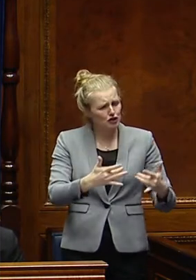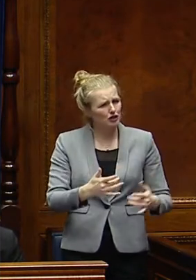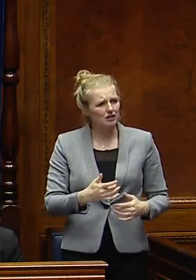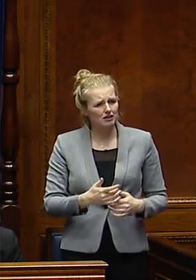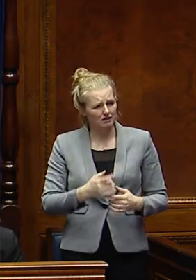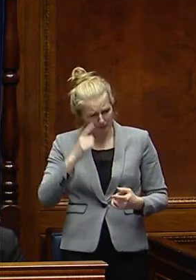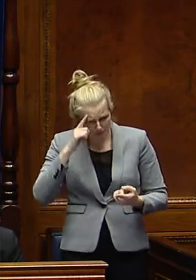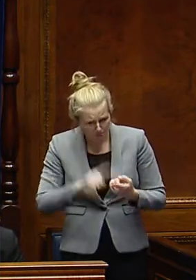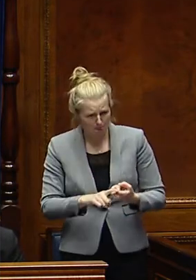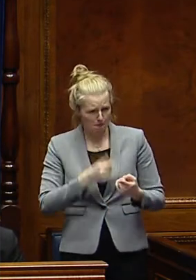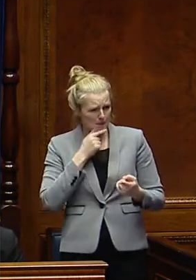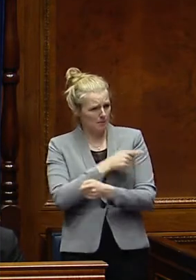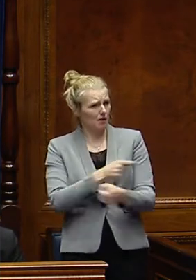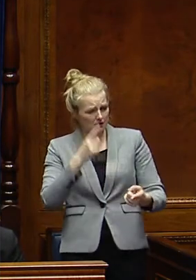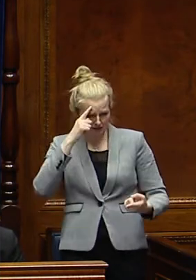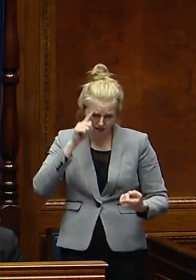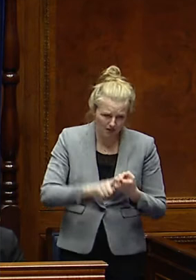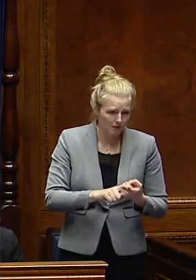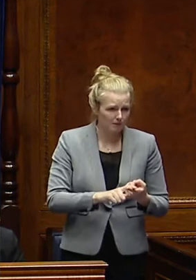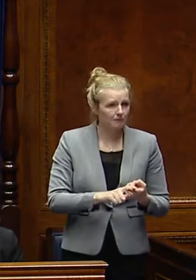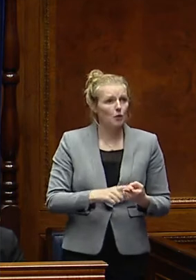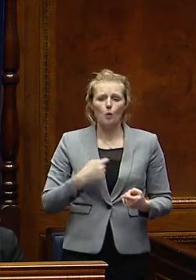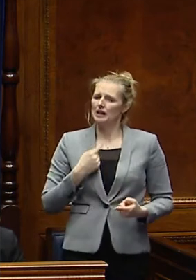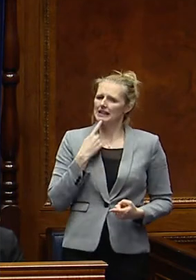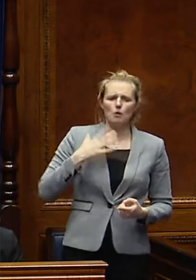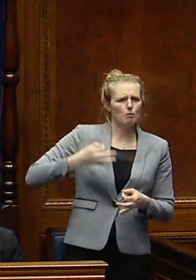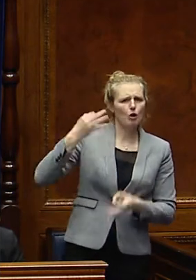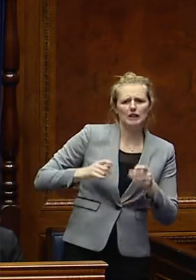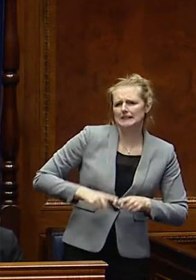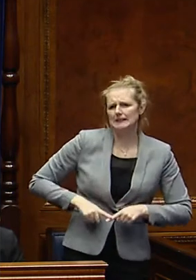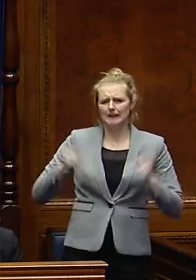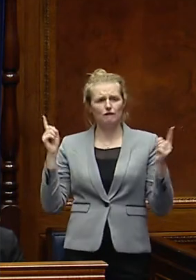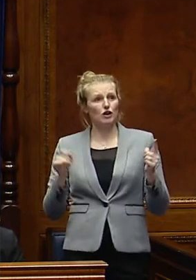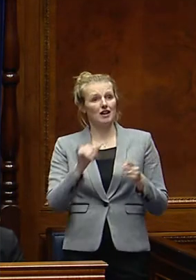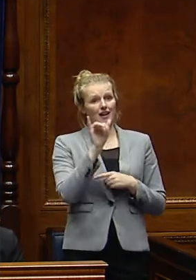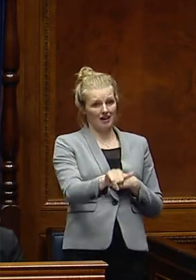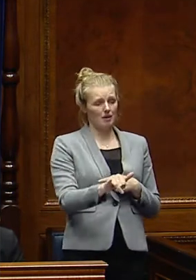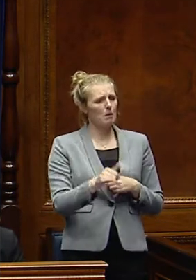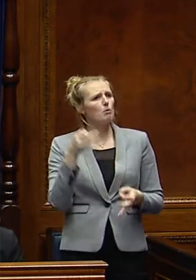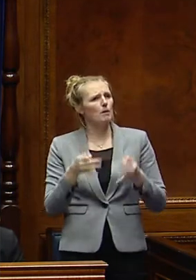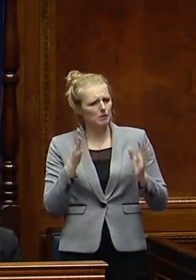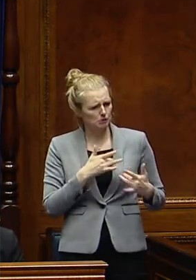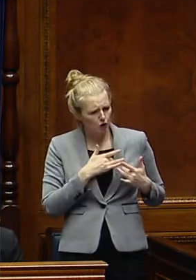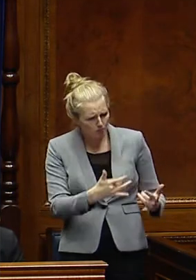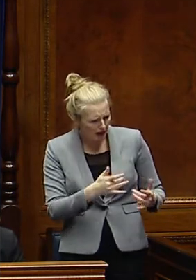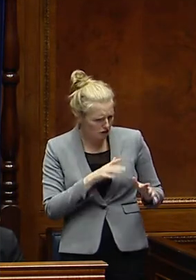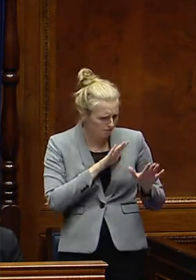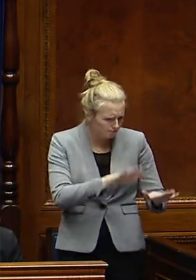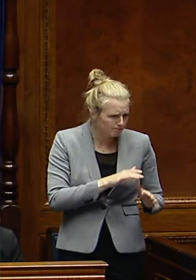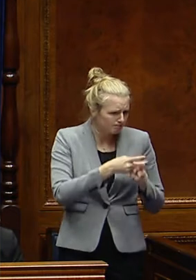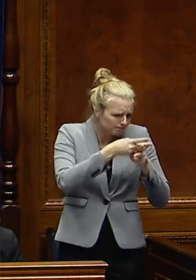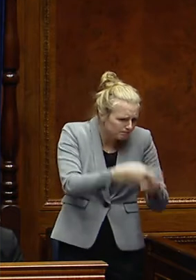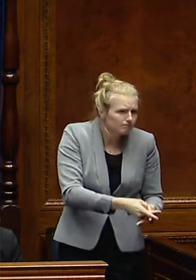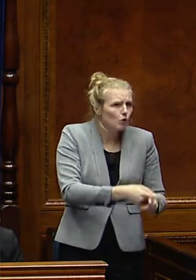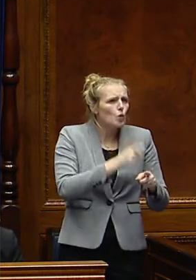where we are saying that we want to have politics that is different. And politics which is compassionate and which looks after the most vulnerable